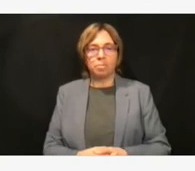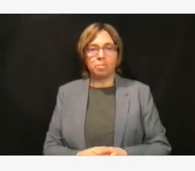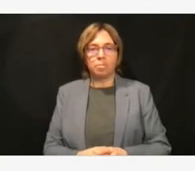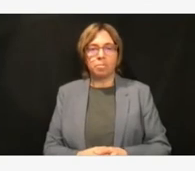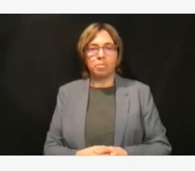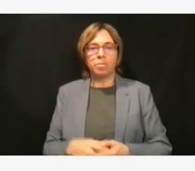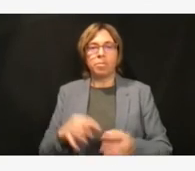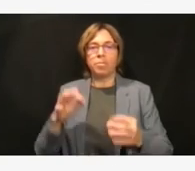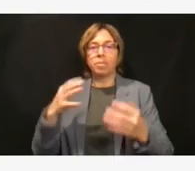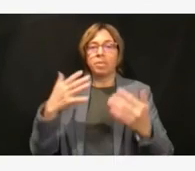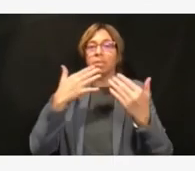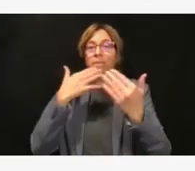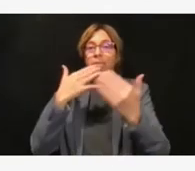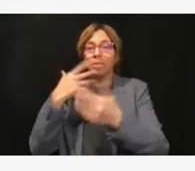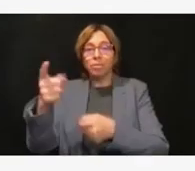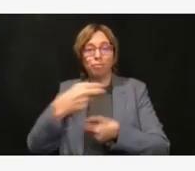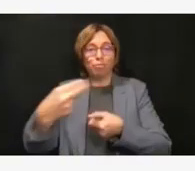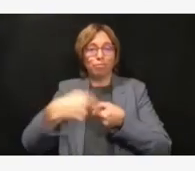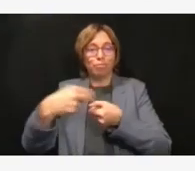and happy Thanksgiving.